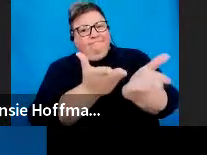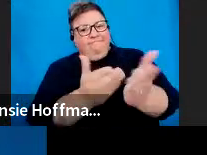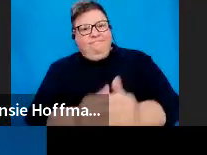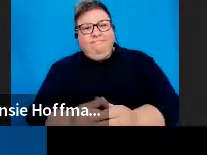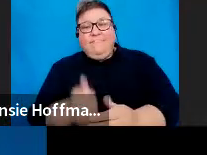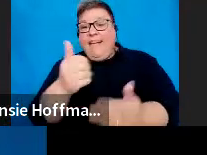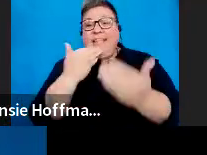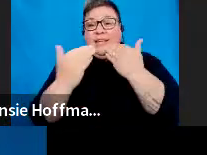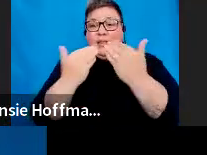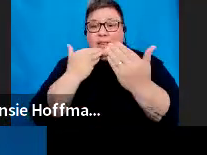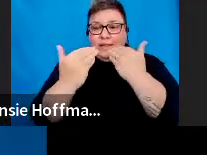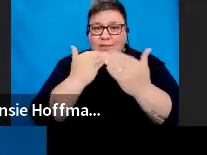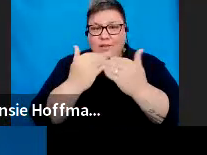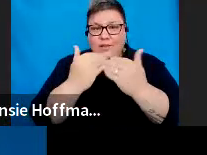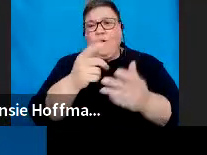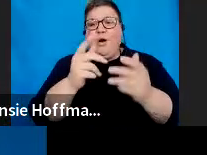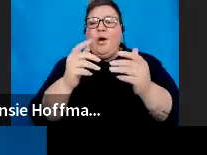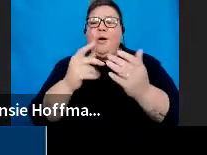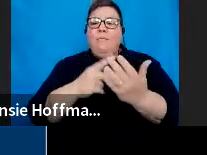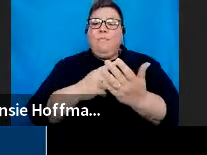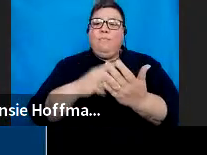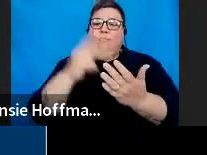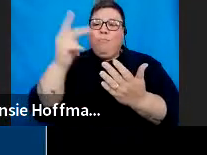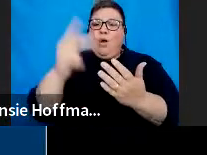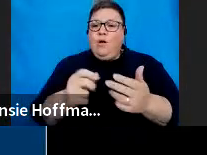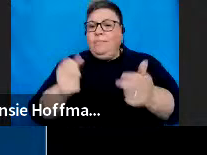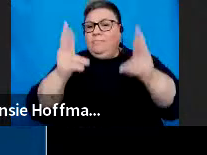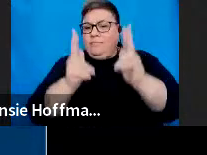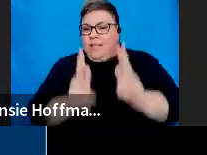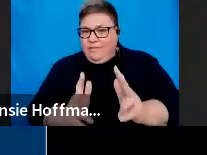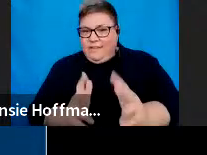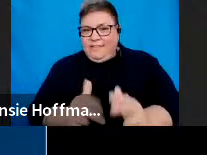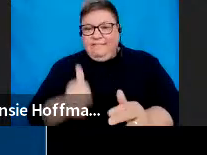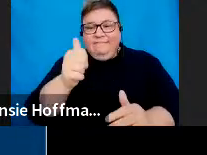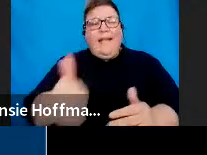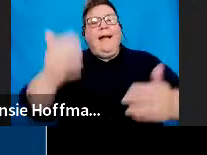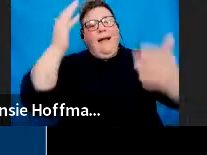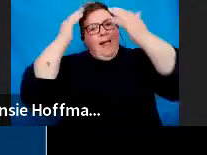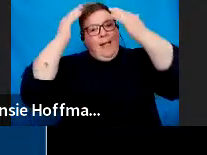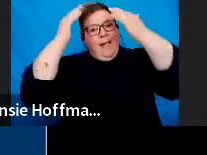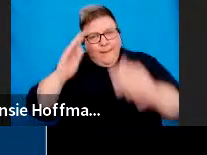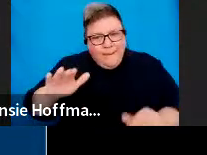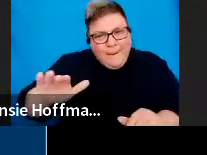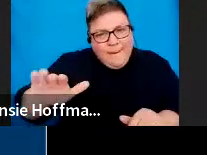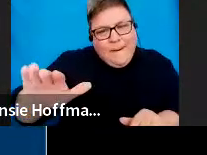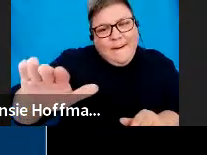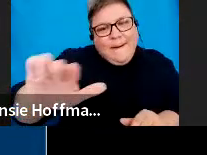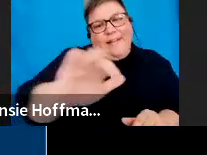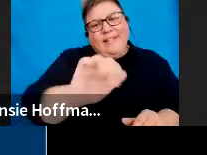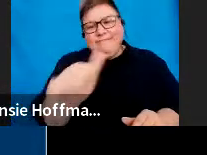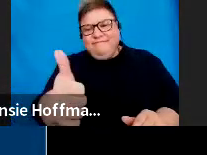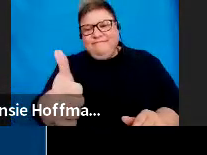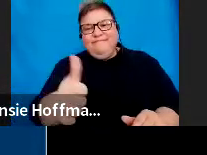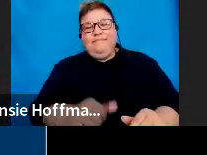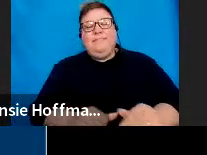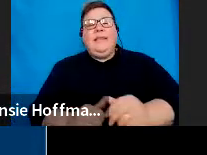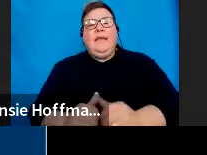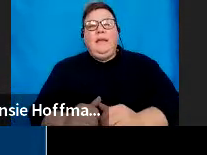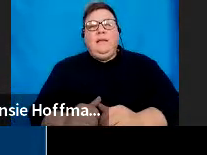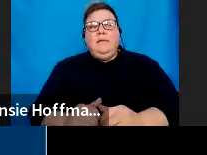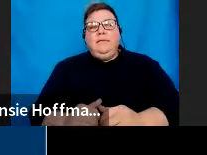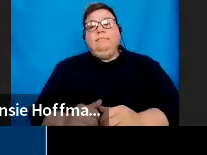Thank you. Thank you, Program Director, for that introduction. And good evening, ladies and gentlemen. I will be taking you through the